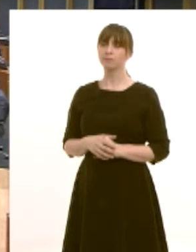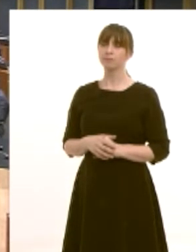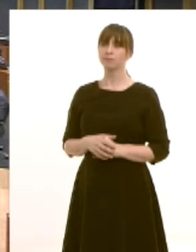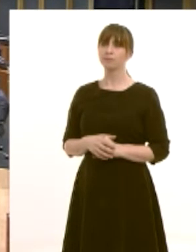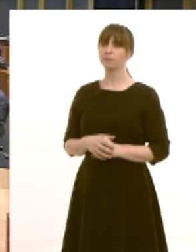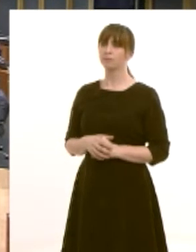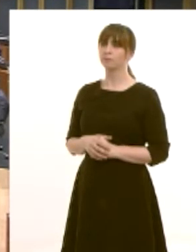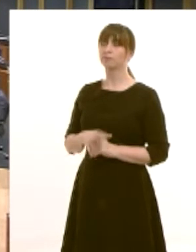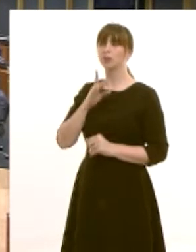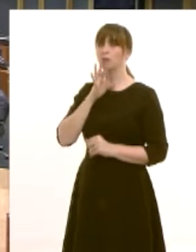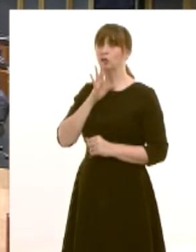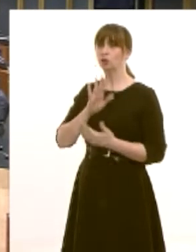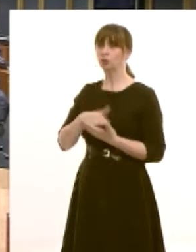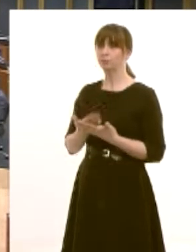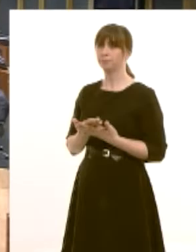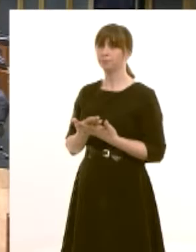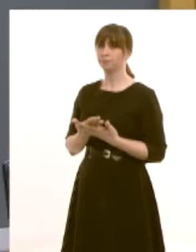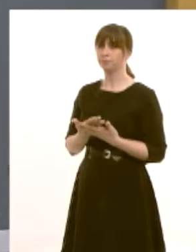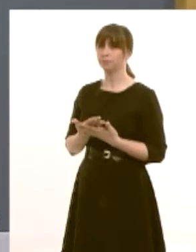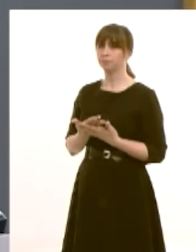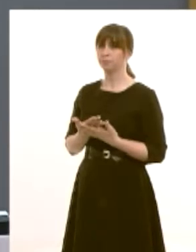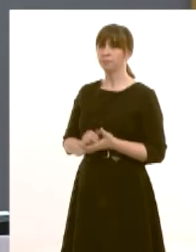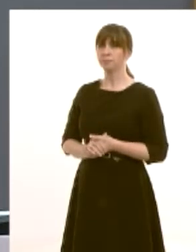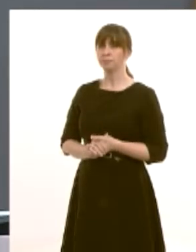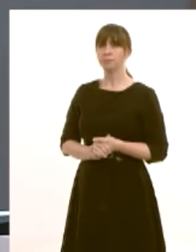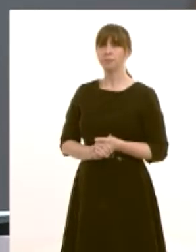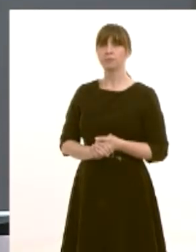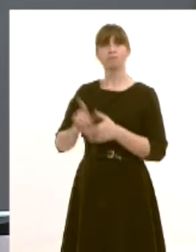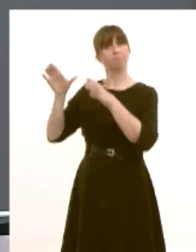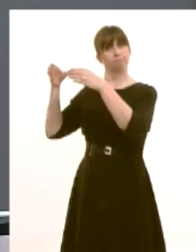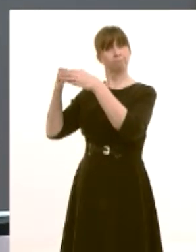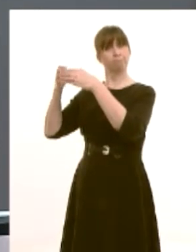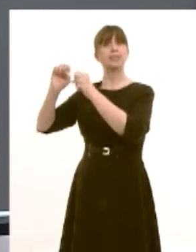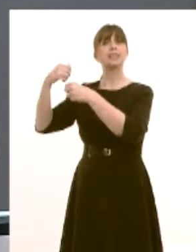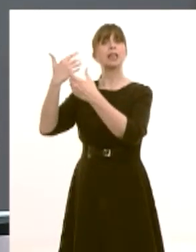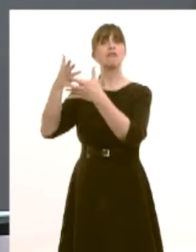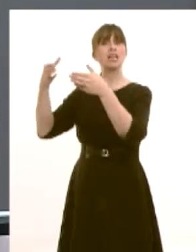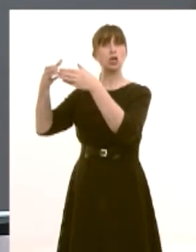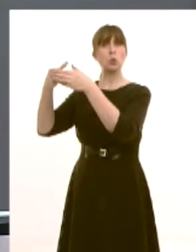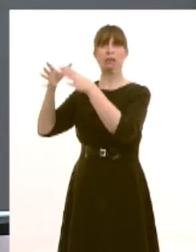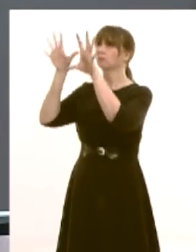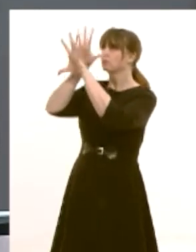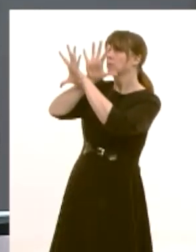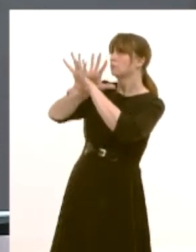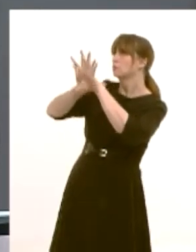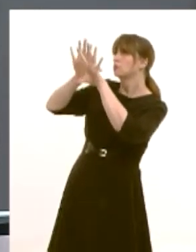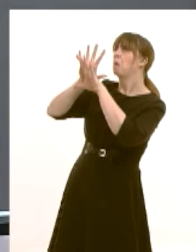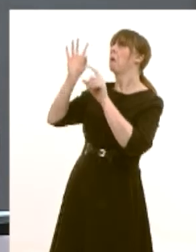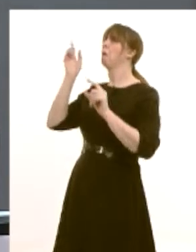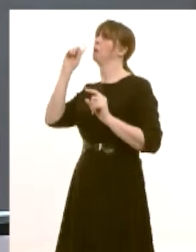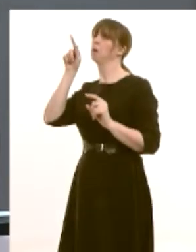delivery units is one of the great mysteries of this assembly first minister